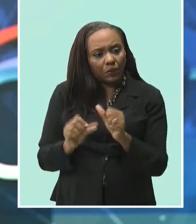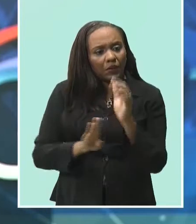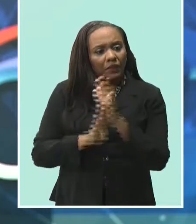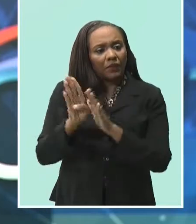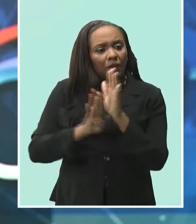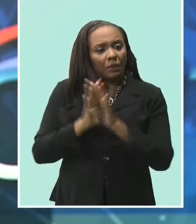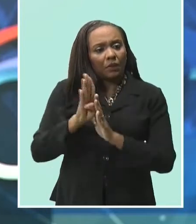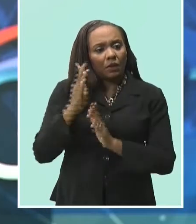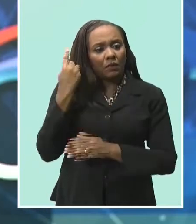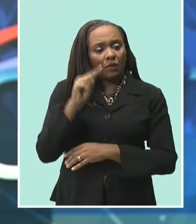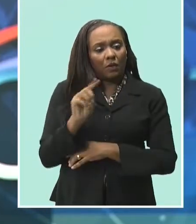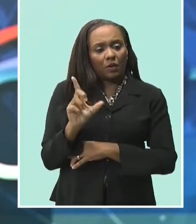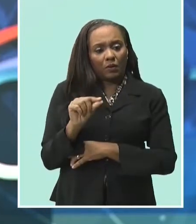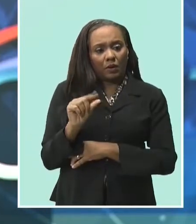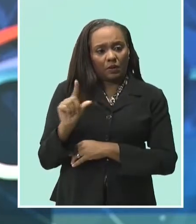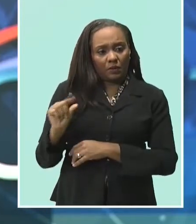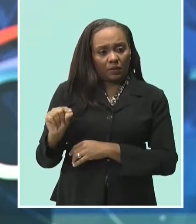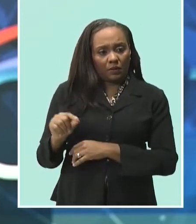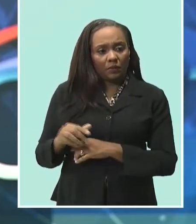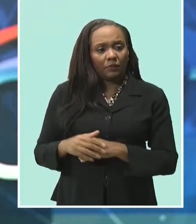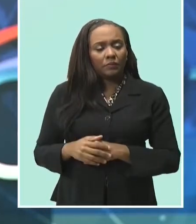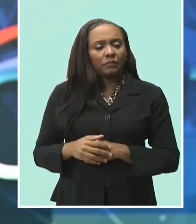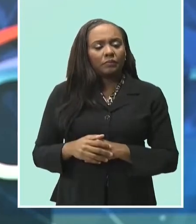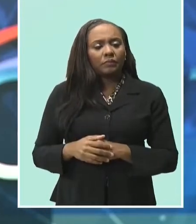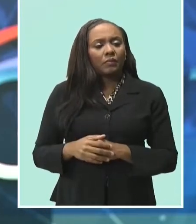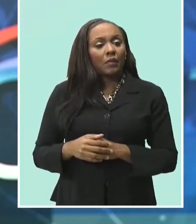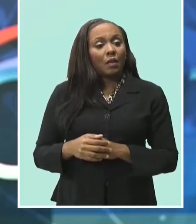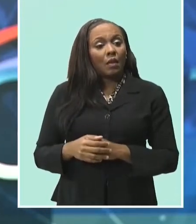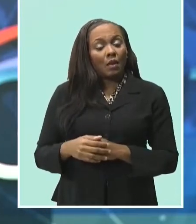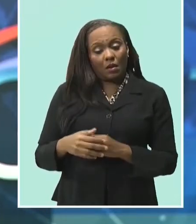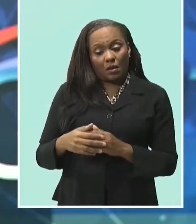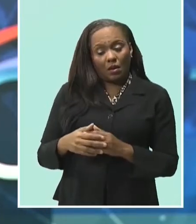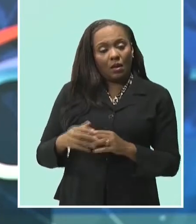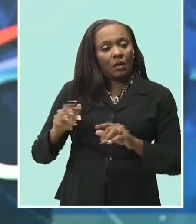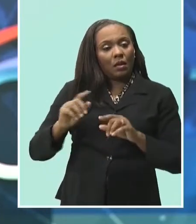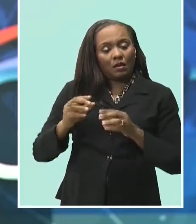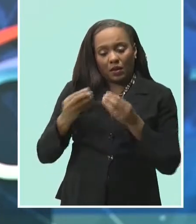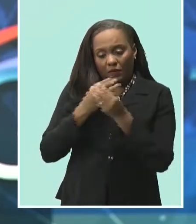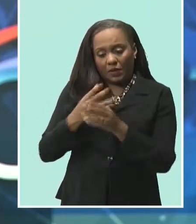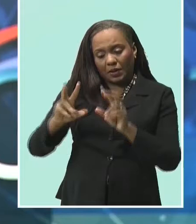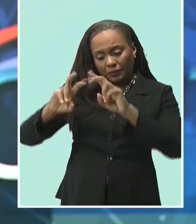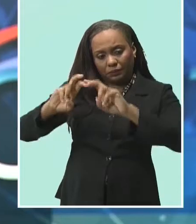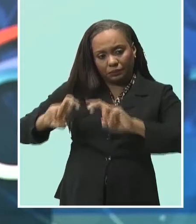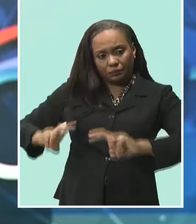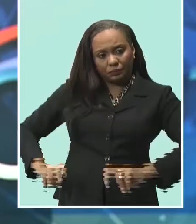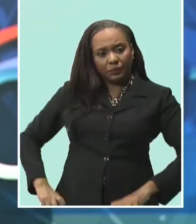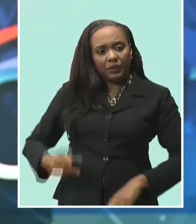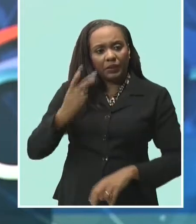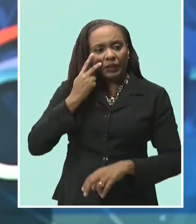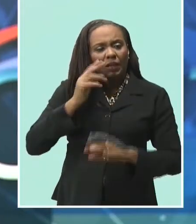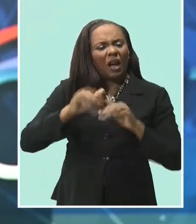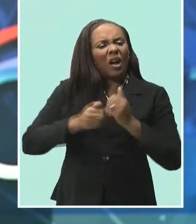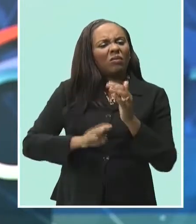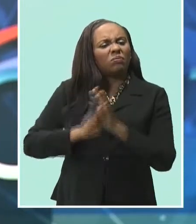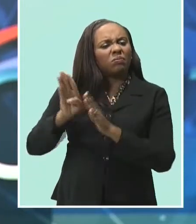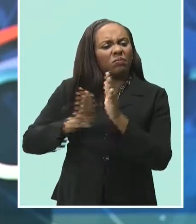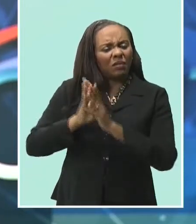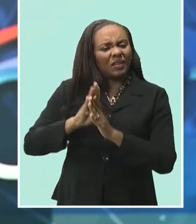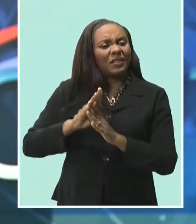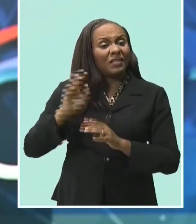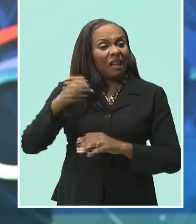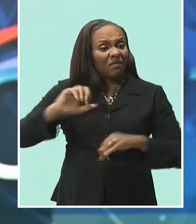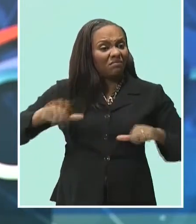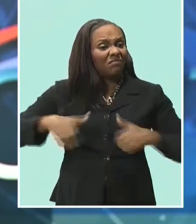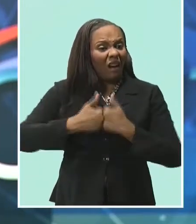The VNR reviews are used to measure progress towards the SDGs. Minister Cattle says despite the very challenging prospect of